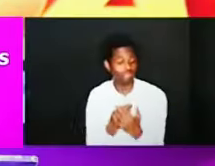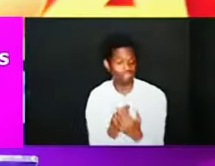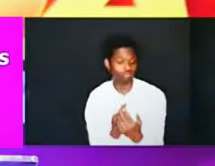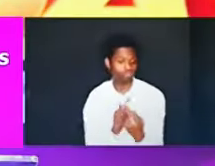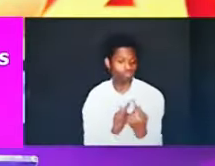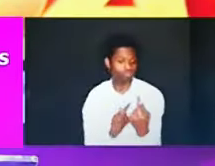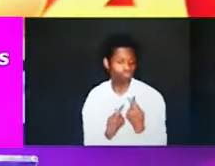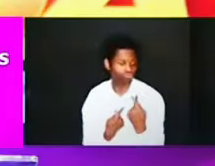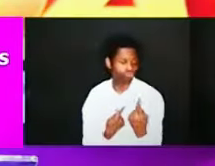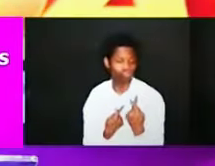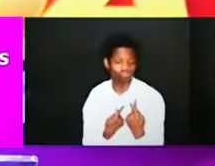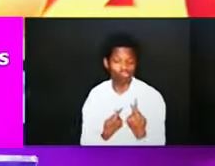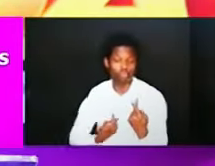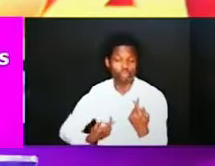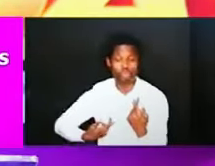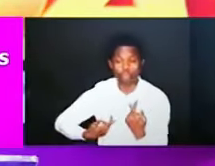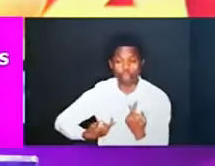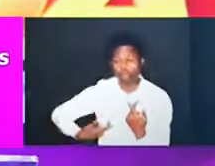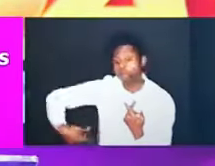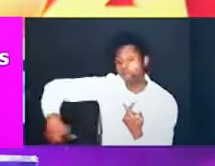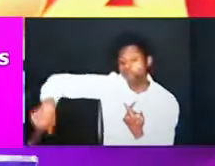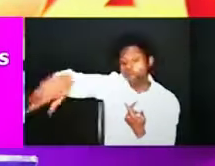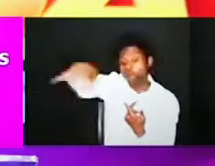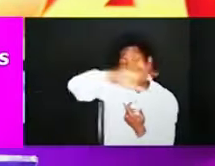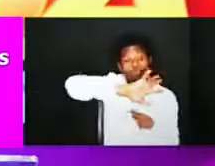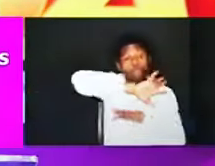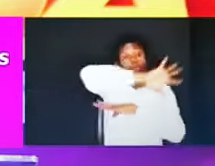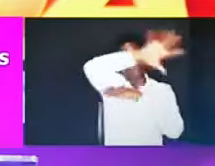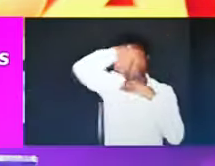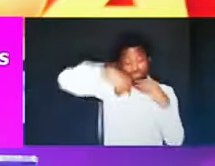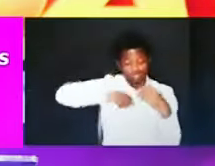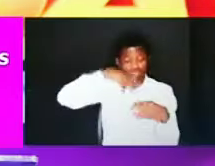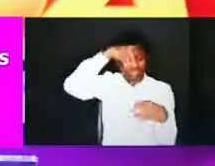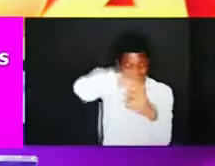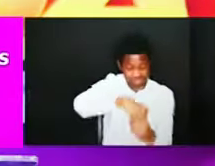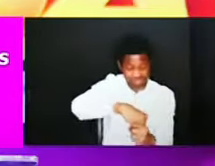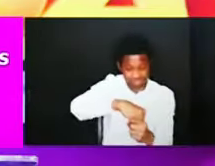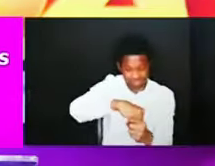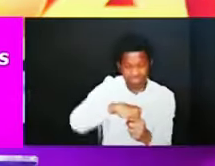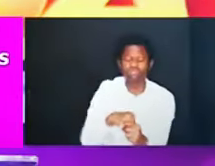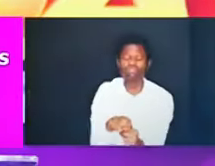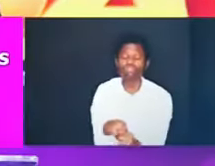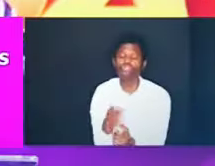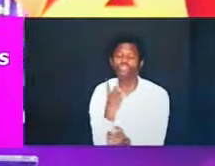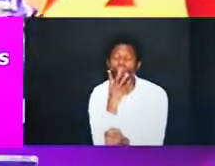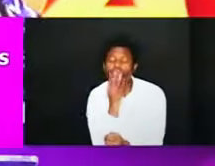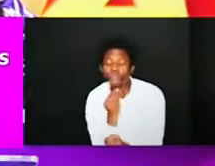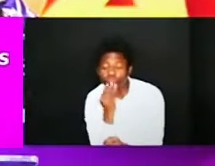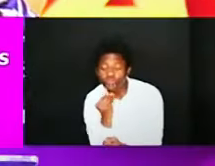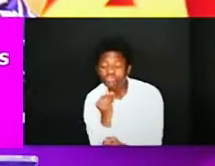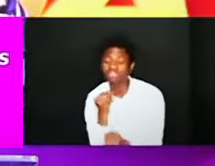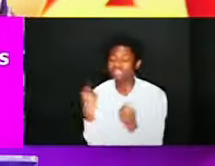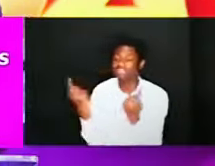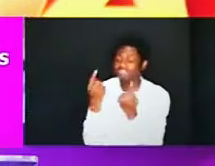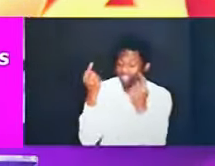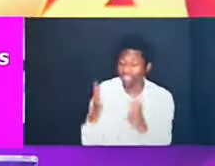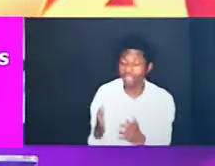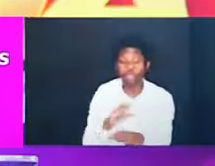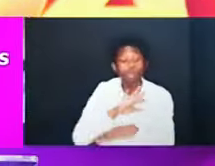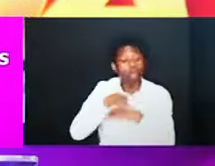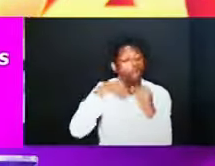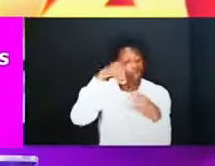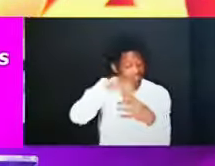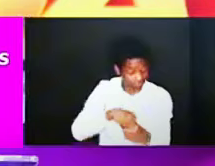also lived among them at one time gratifying the cravings of our flesh and